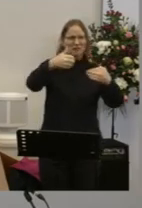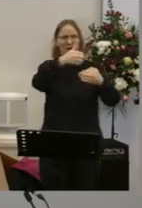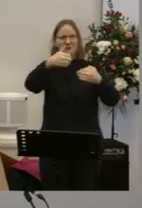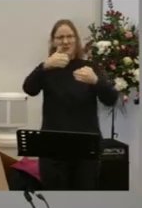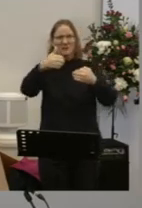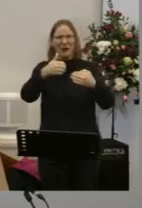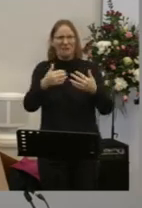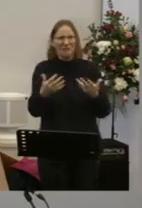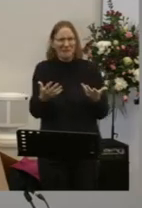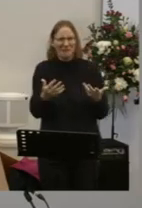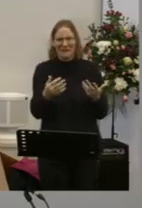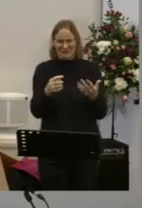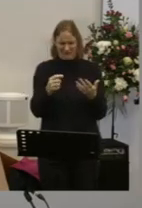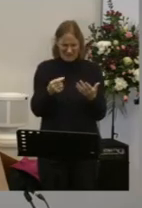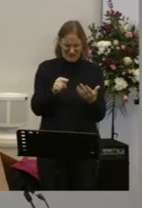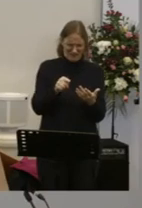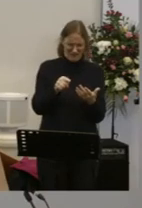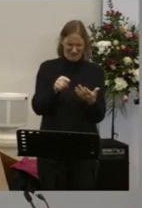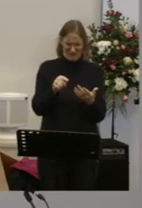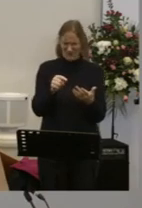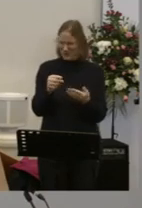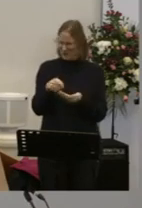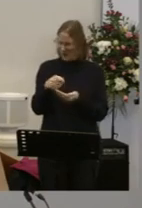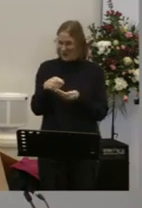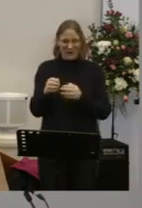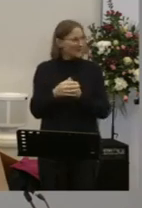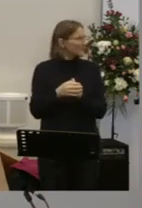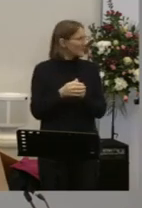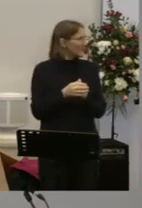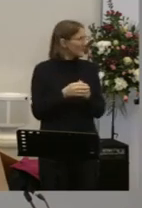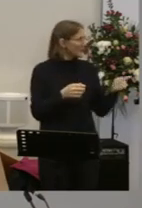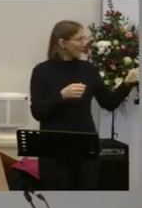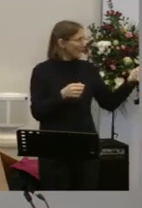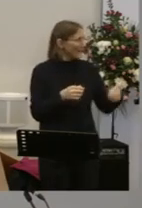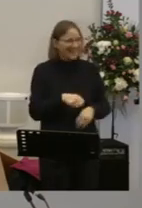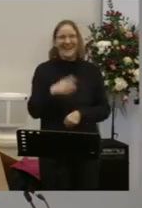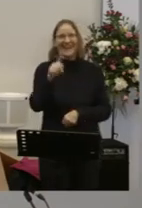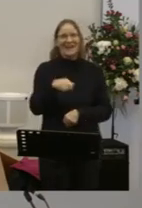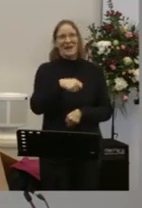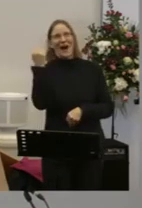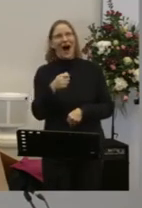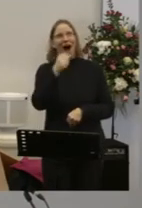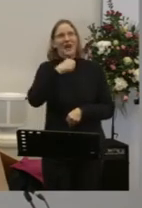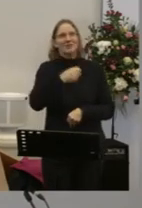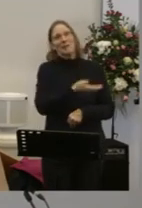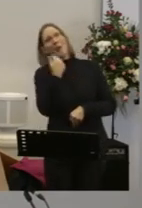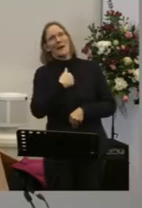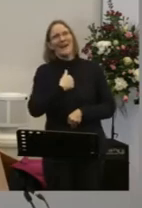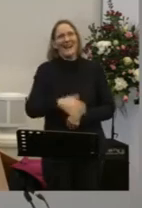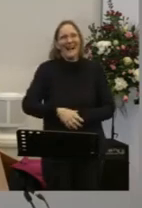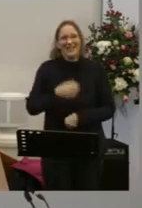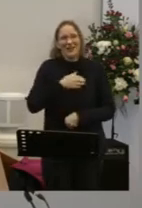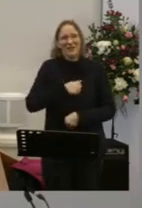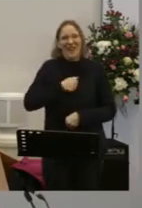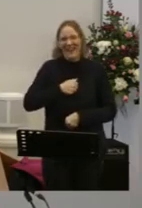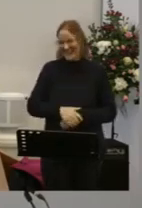like that And then you flick it and there's a person there I'm so sorry I really wrapped an ice cream on you there I'm so sorry about that Anyway